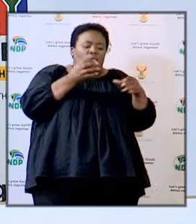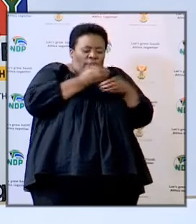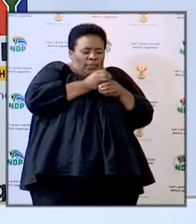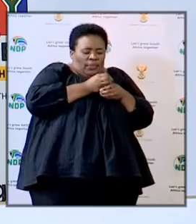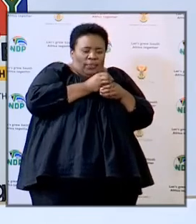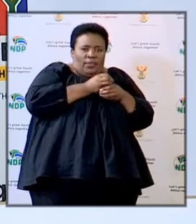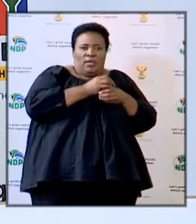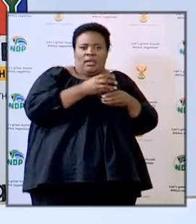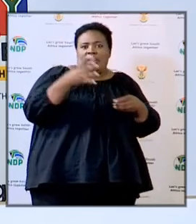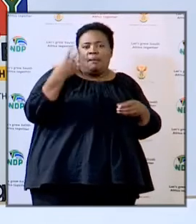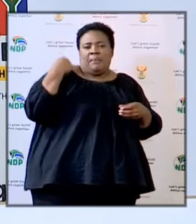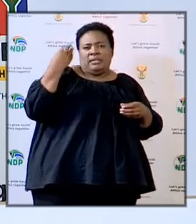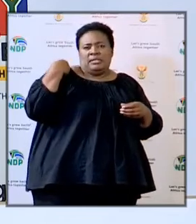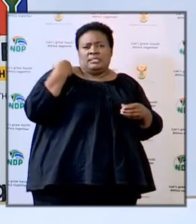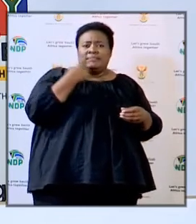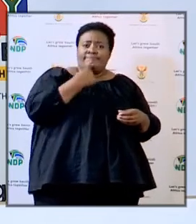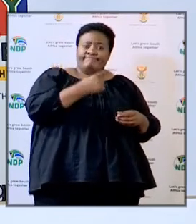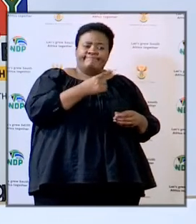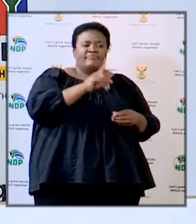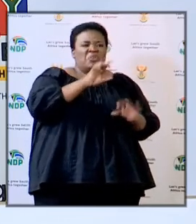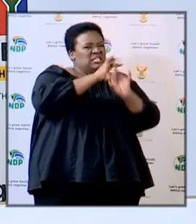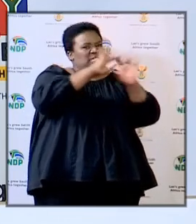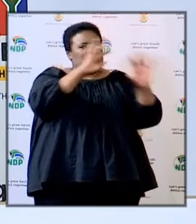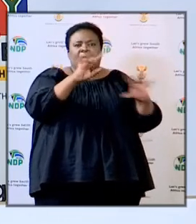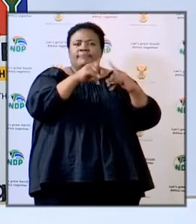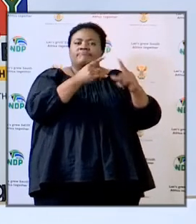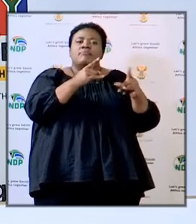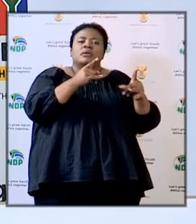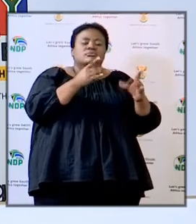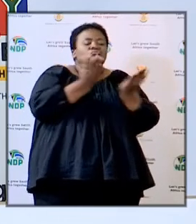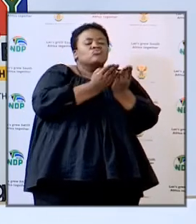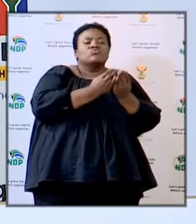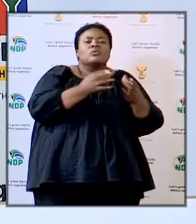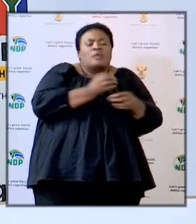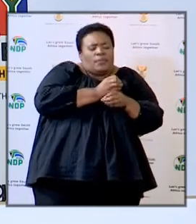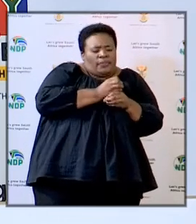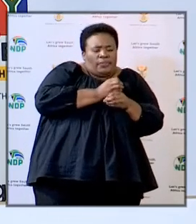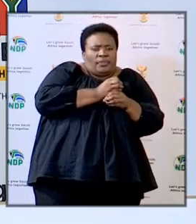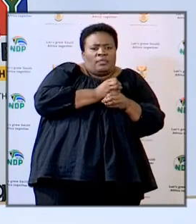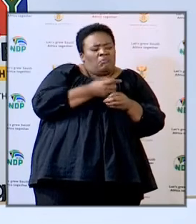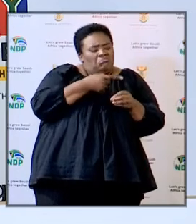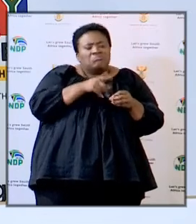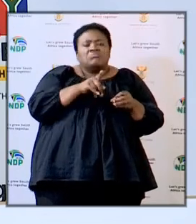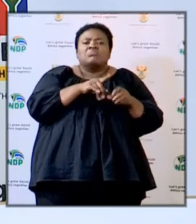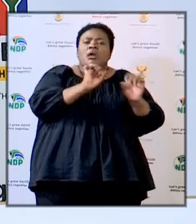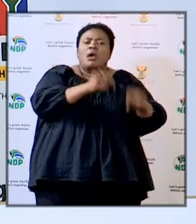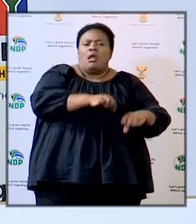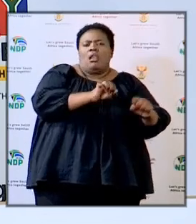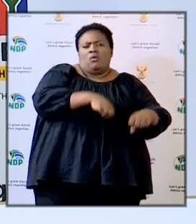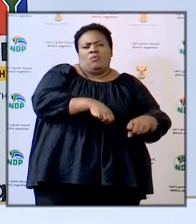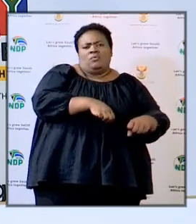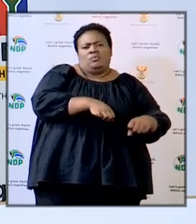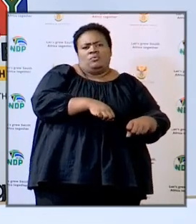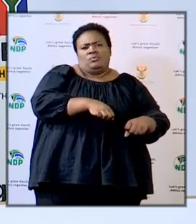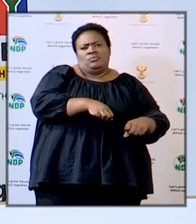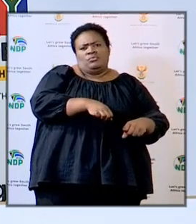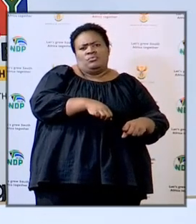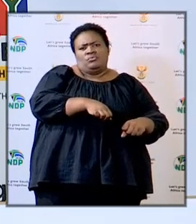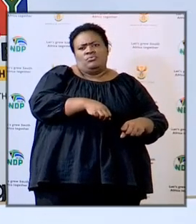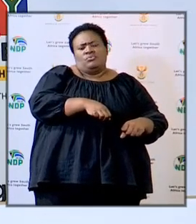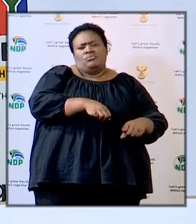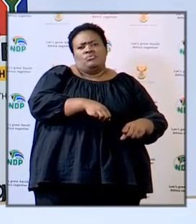directions that the minister referred to are very clear about small schools small schools are allowed to